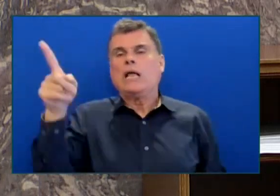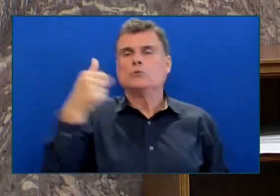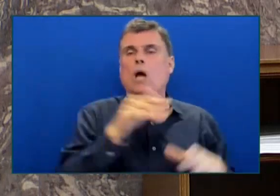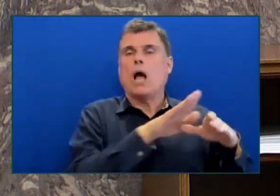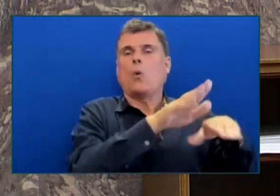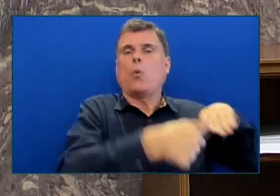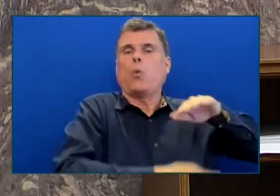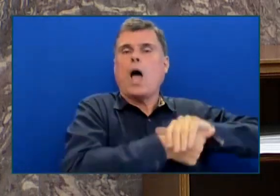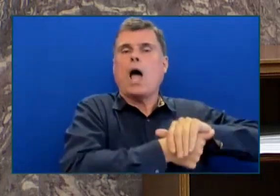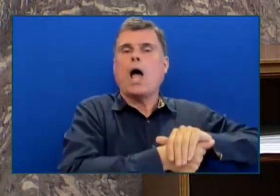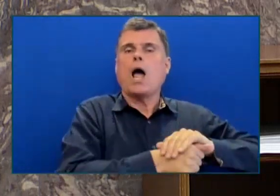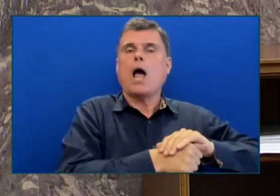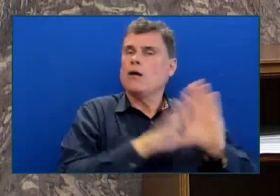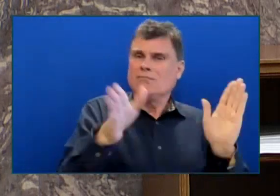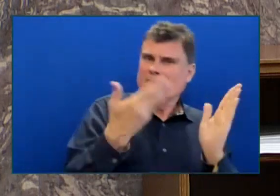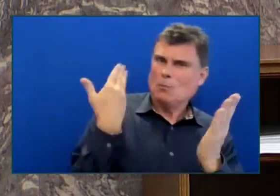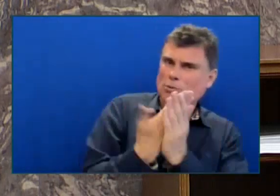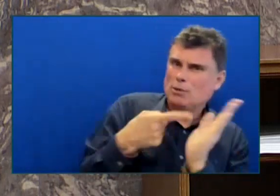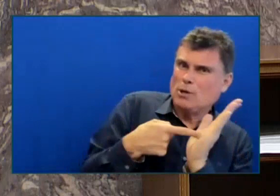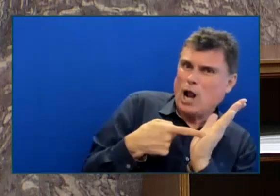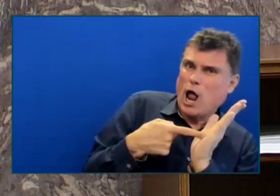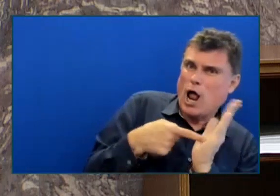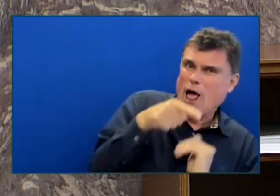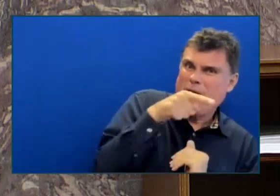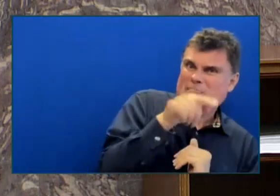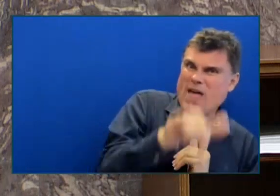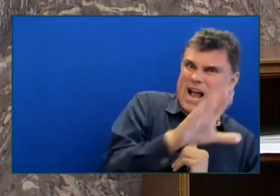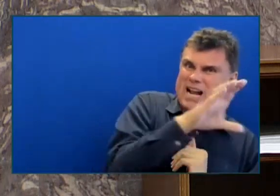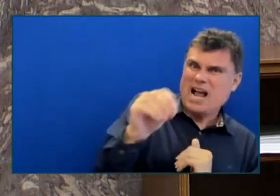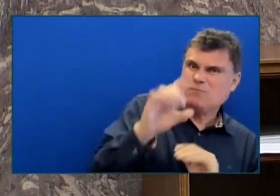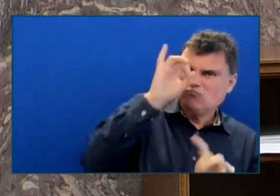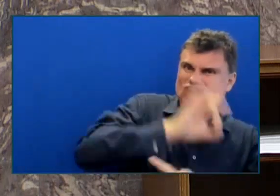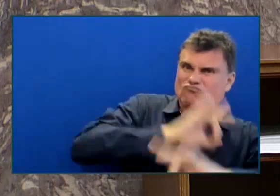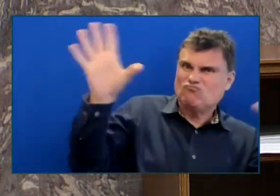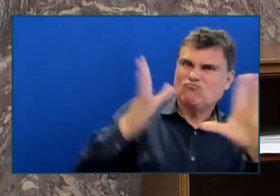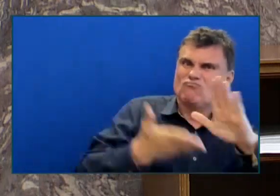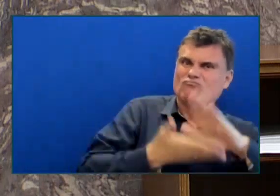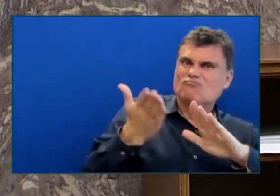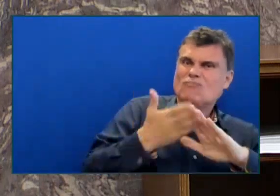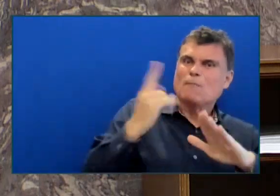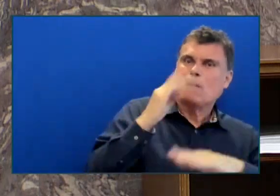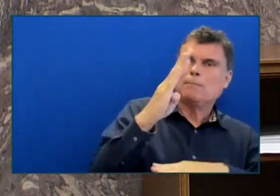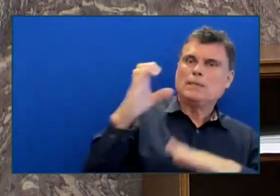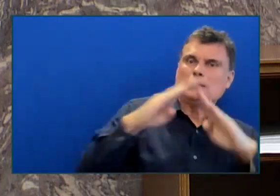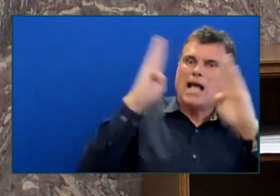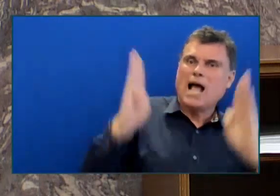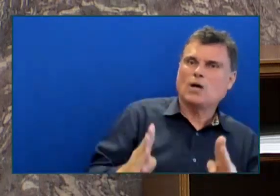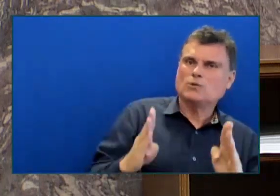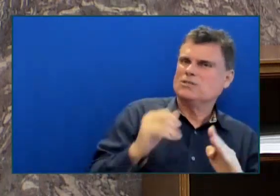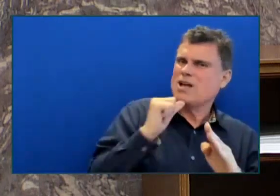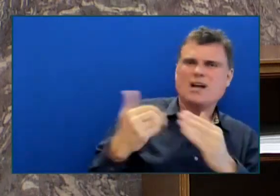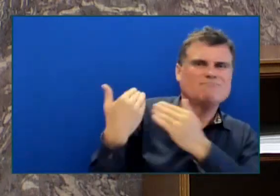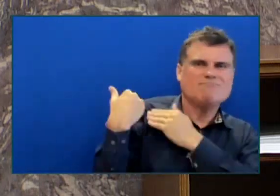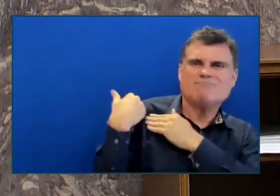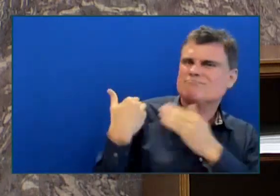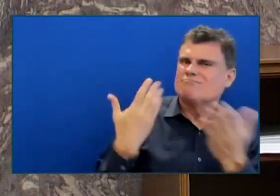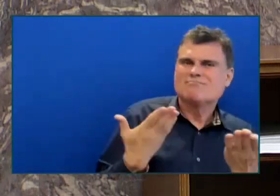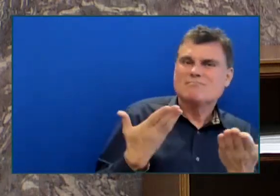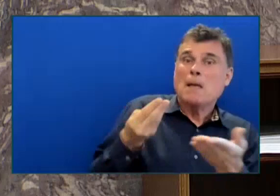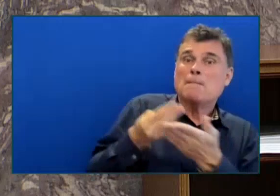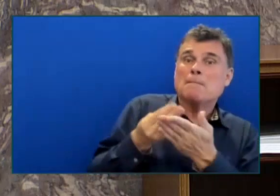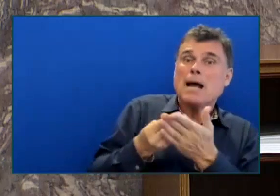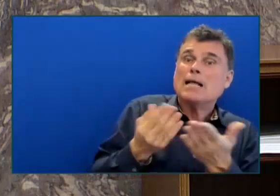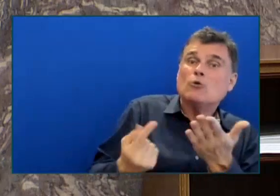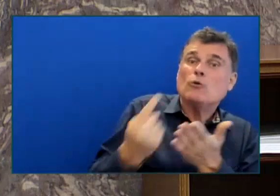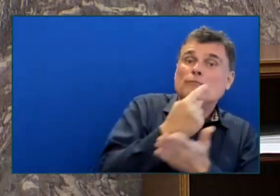report highlights that financial reviews of a TIRA were stalled after 2020, right